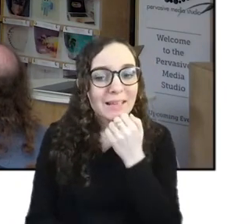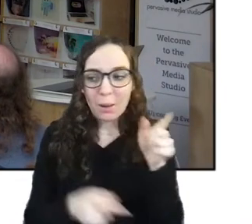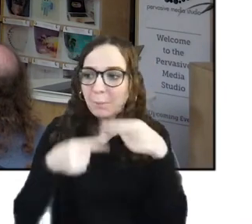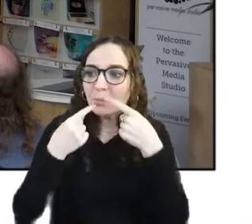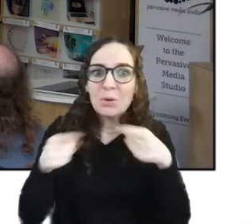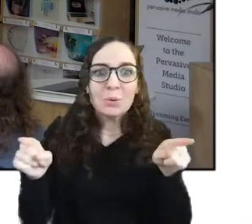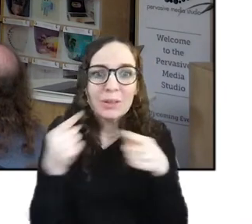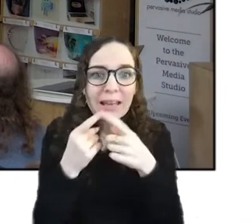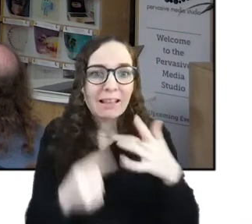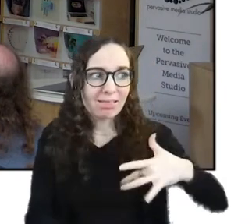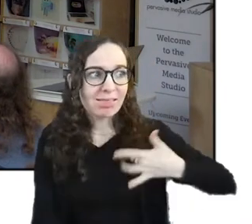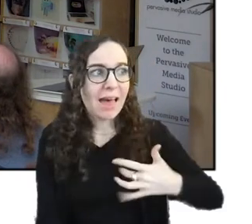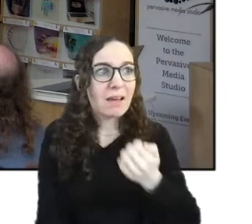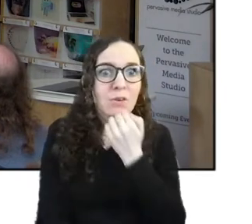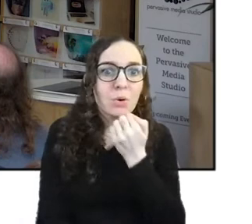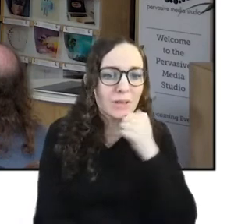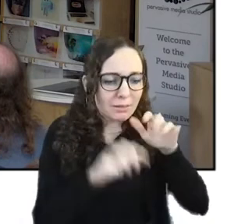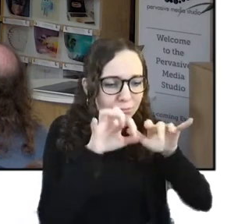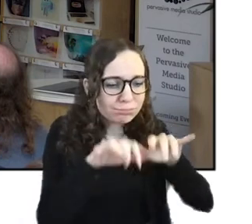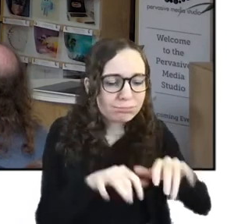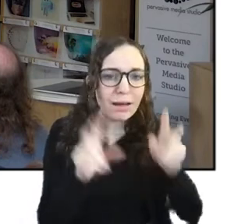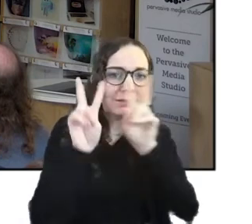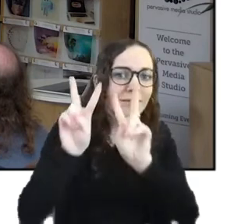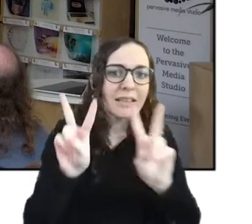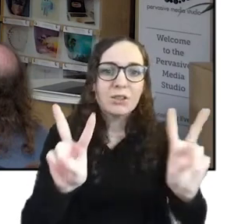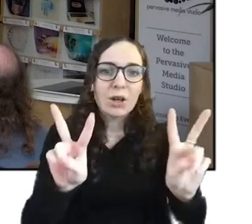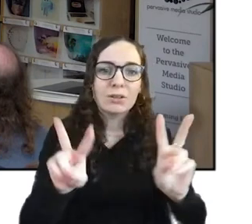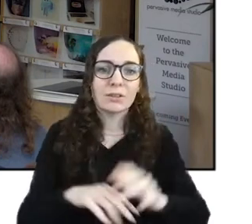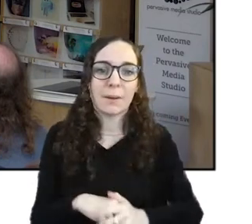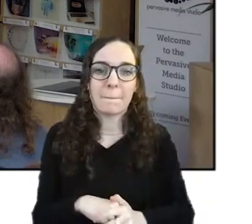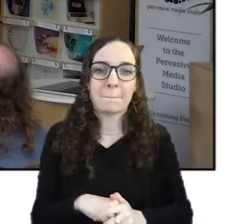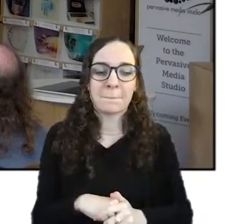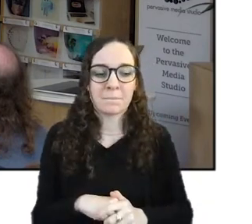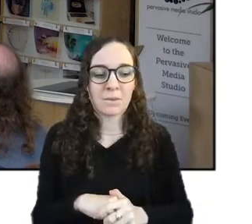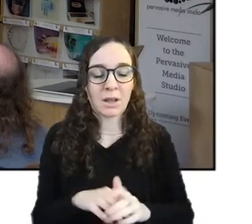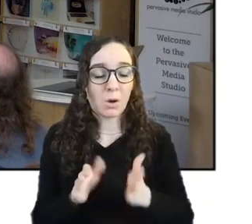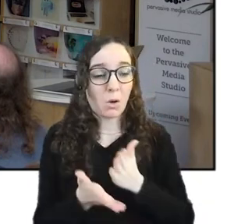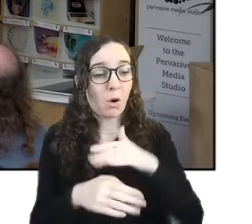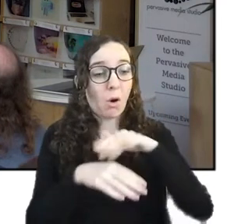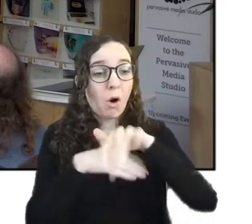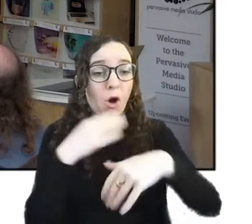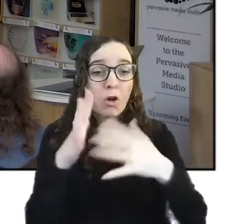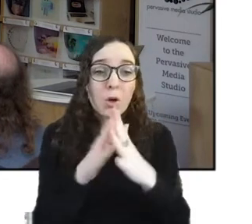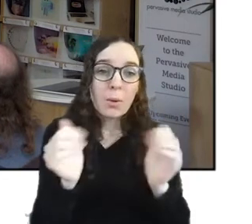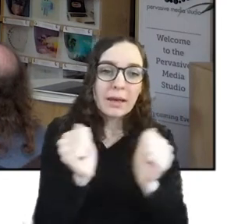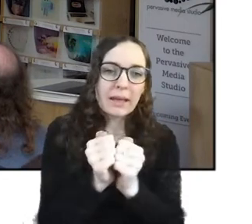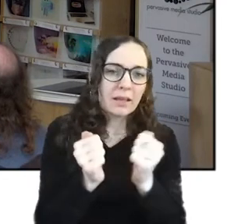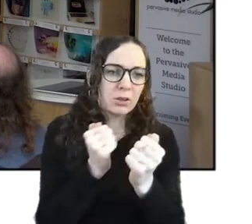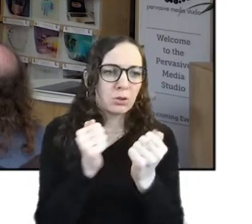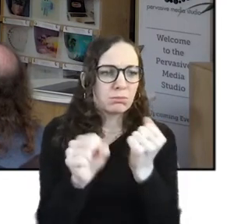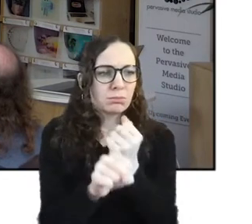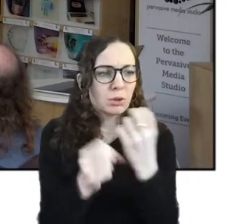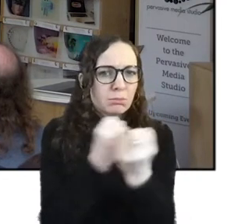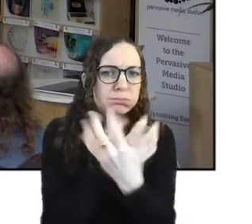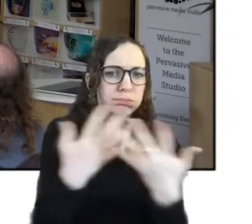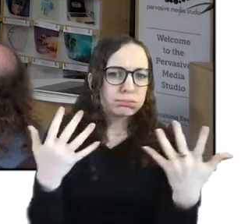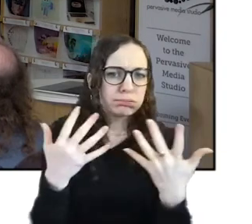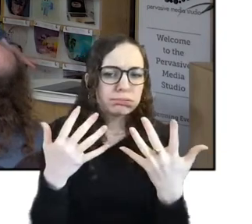hosting a full day of artists walks, drop-in workshops and installations at Saint Anne's house.